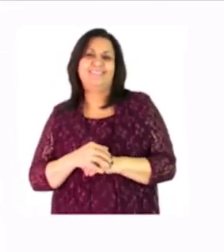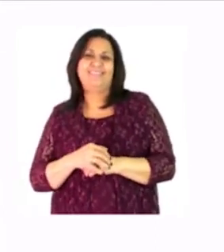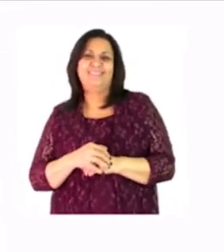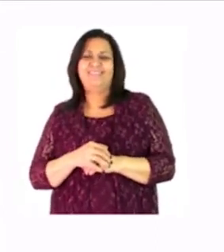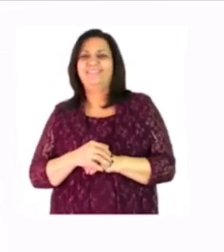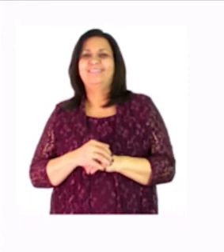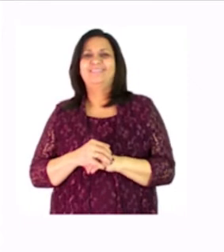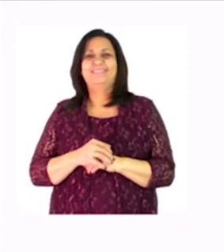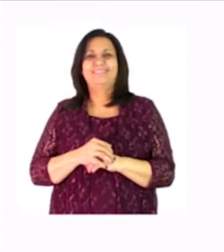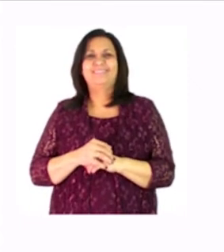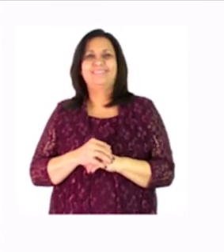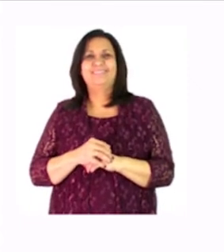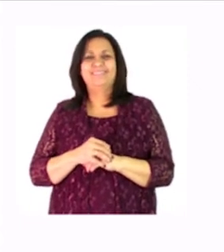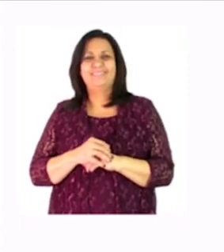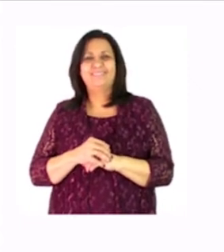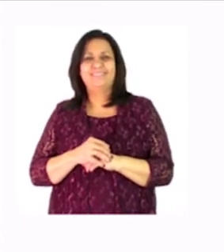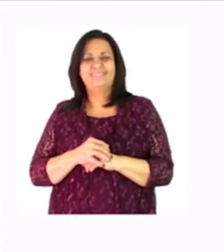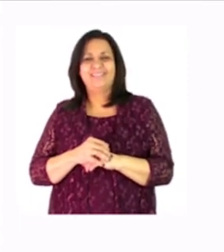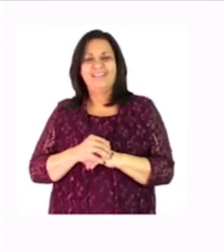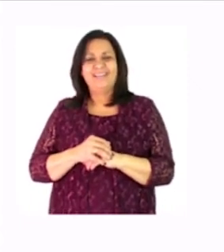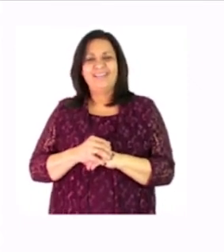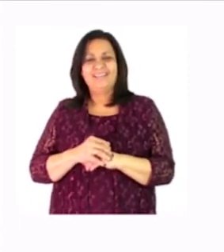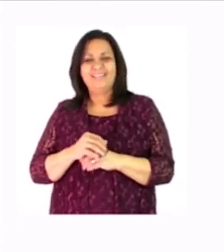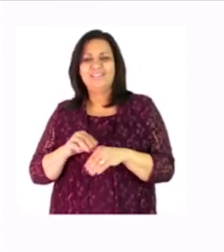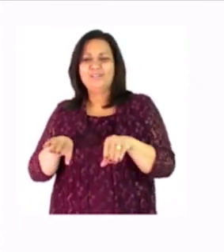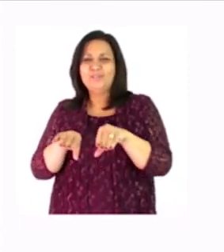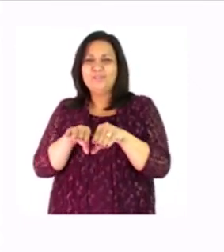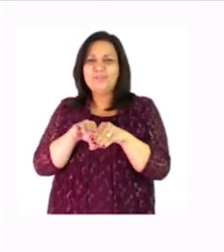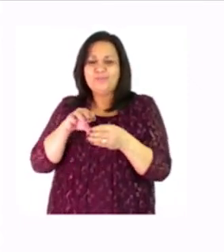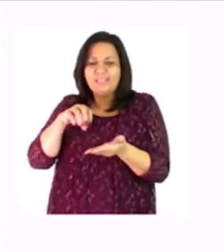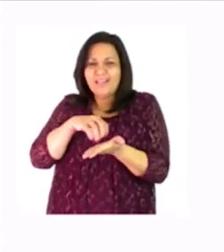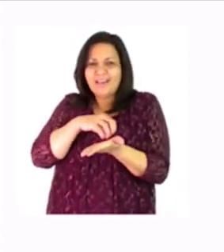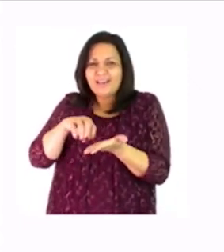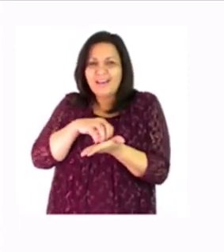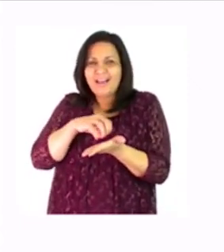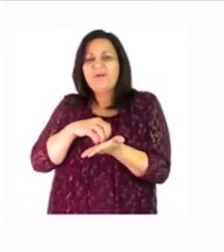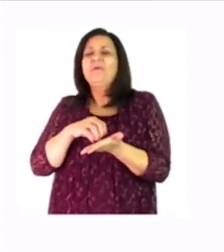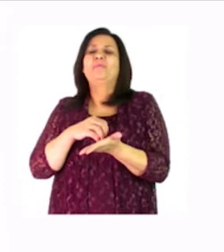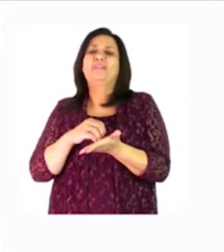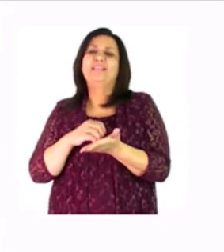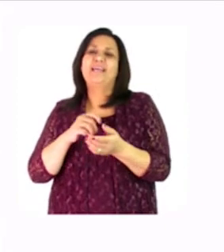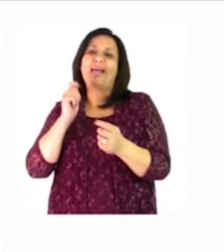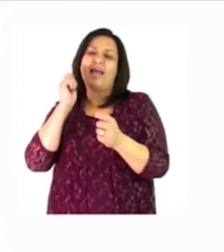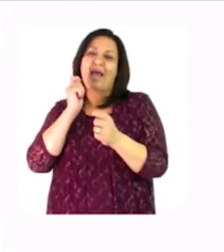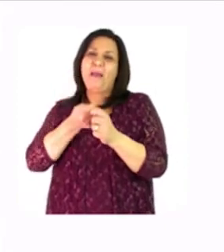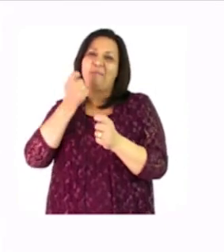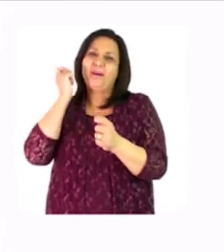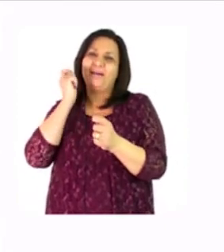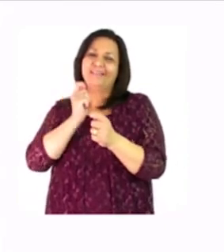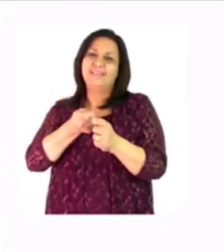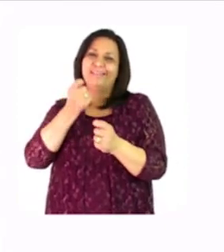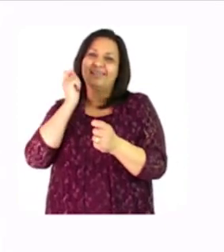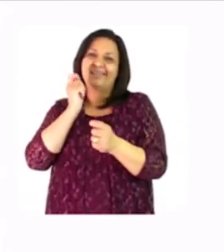is making his little car with his hammer in his hand he is nailing